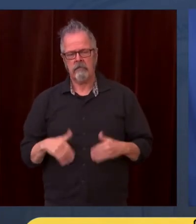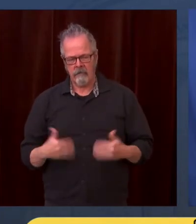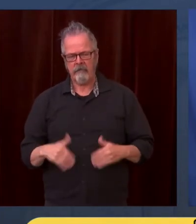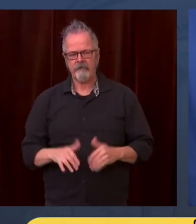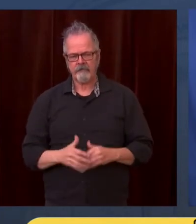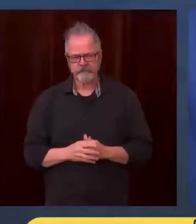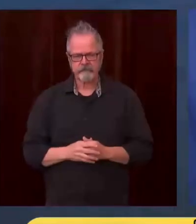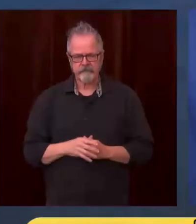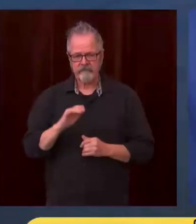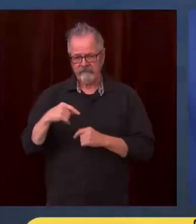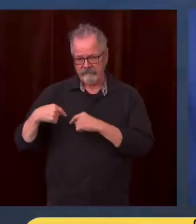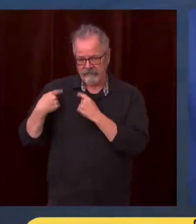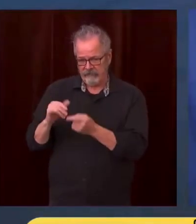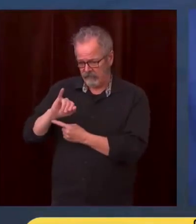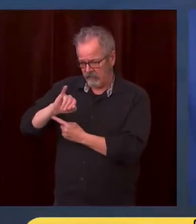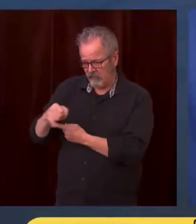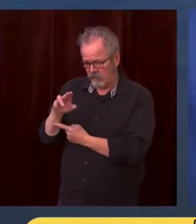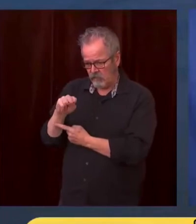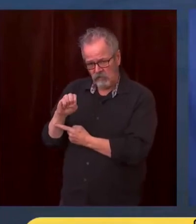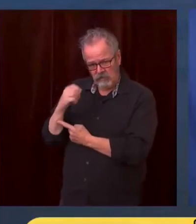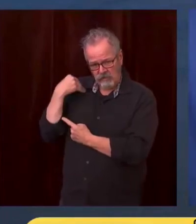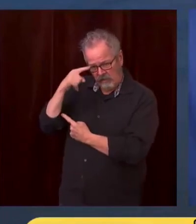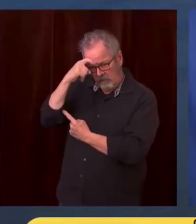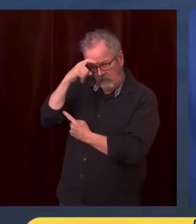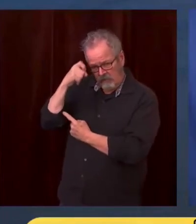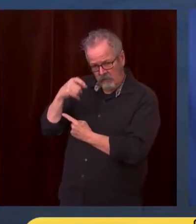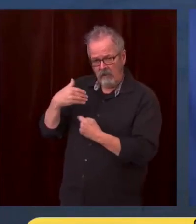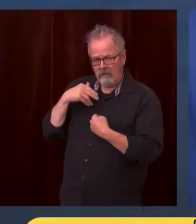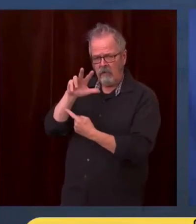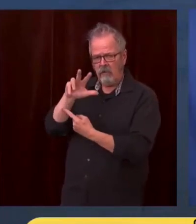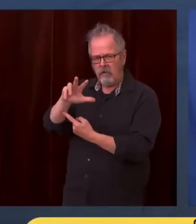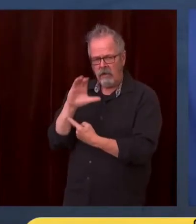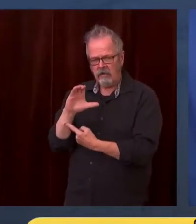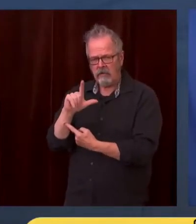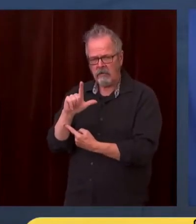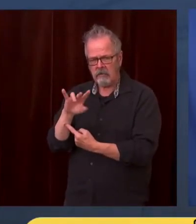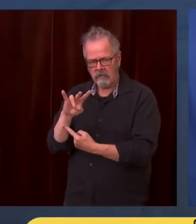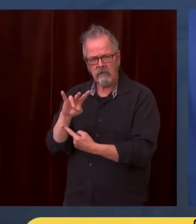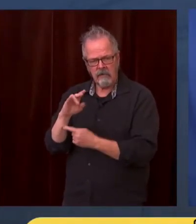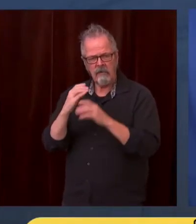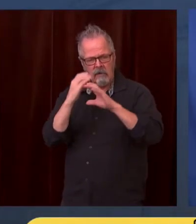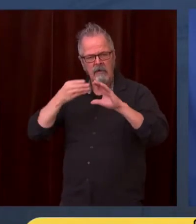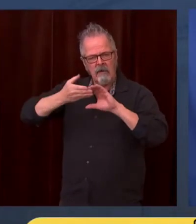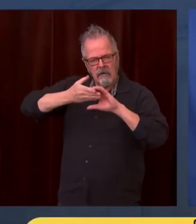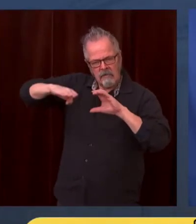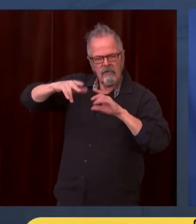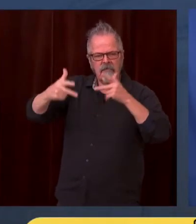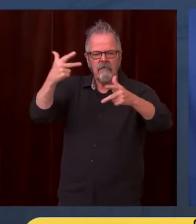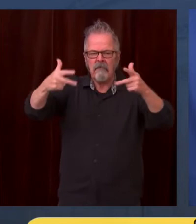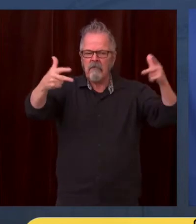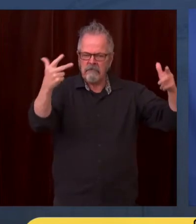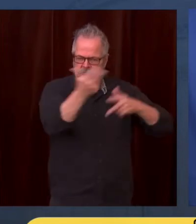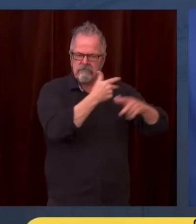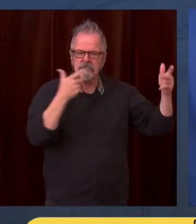So this is continuing to add to our efforts to get vaccine to where people are. And we know there's considerable